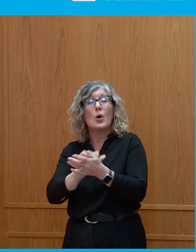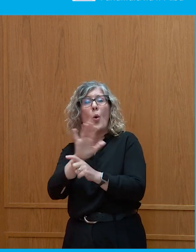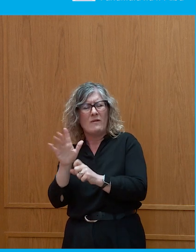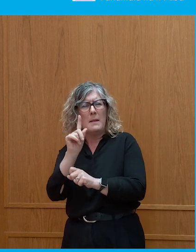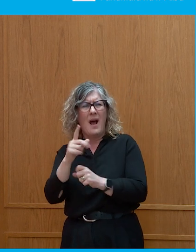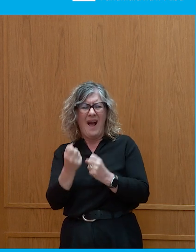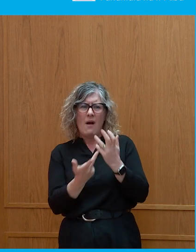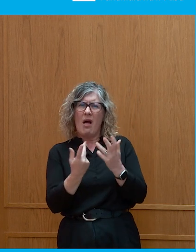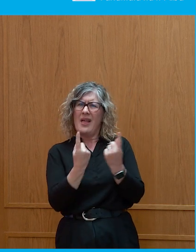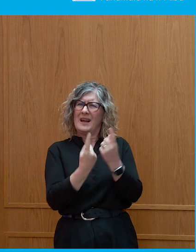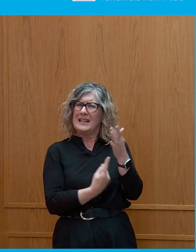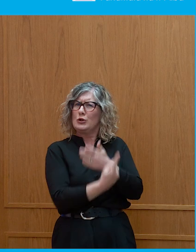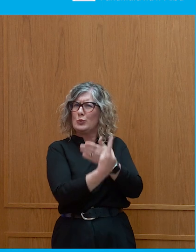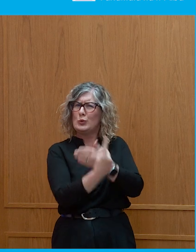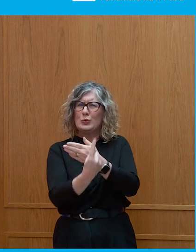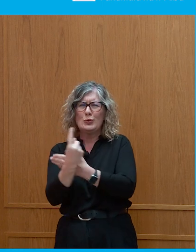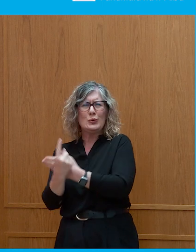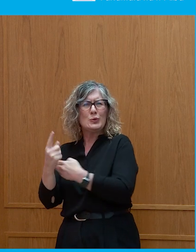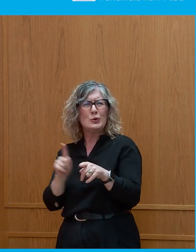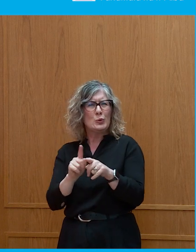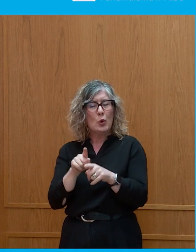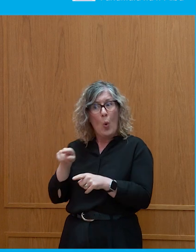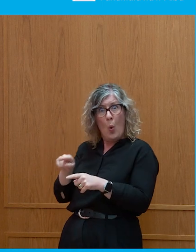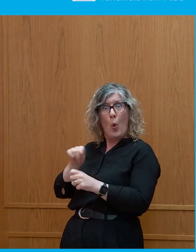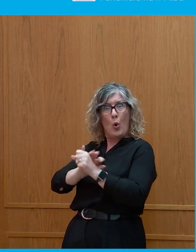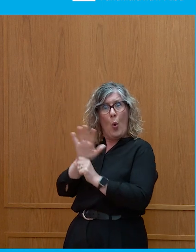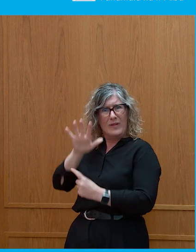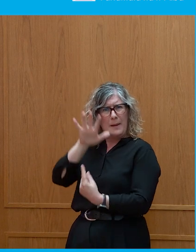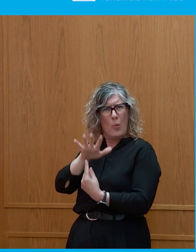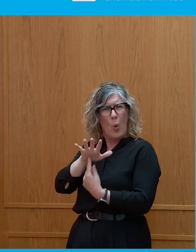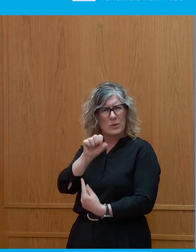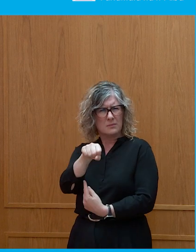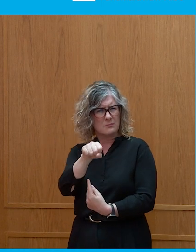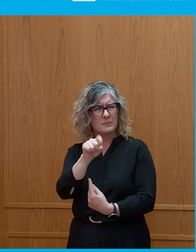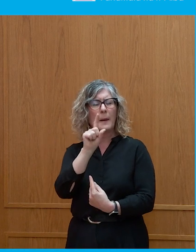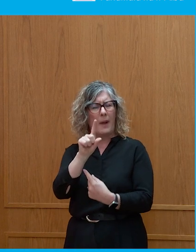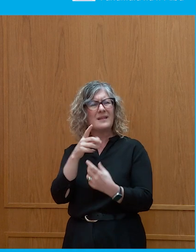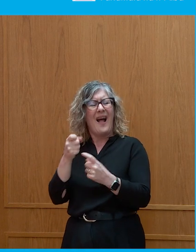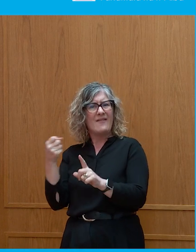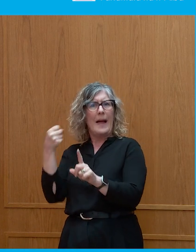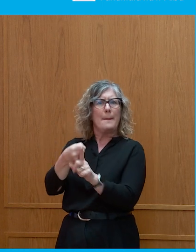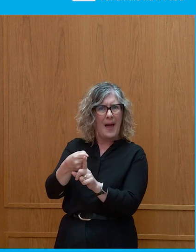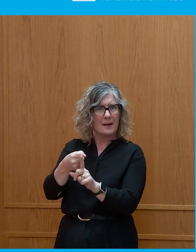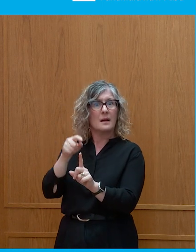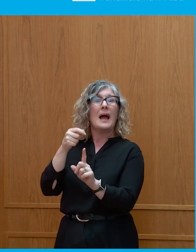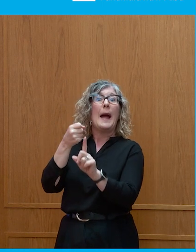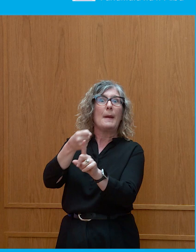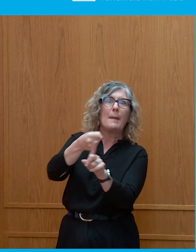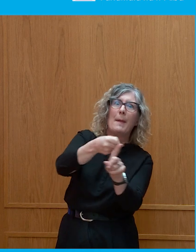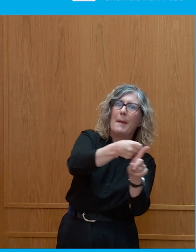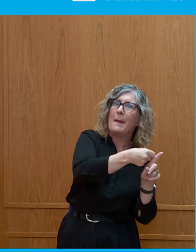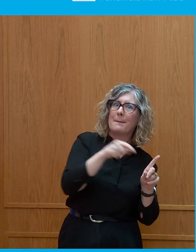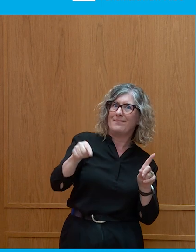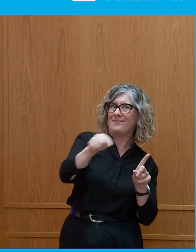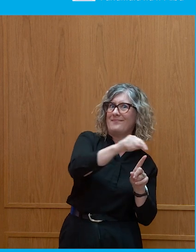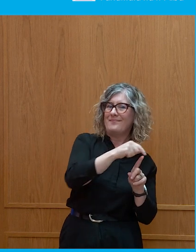COVID matters, but because of the knock-on effects of that, plus all the other challenges in play